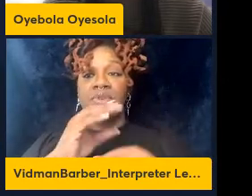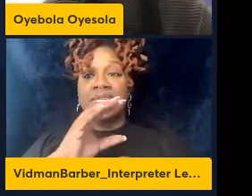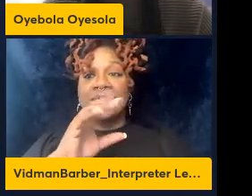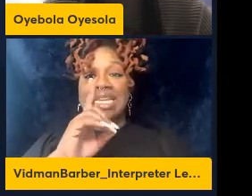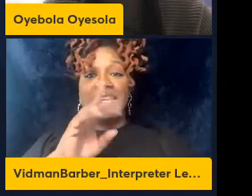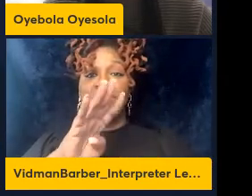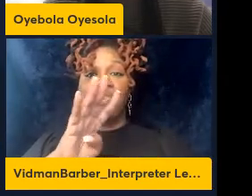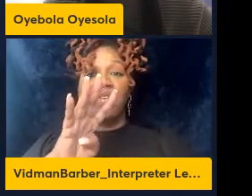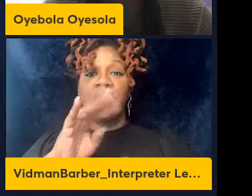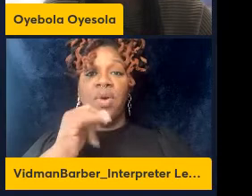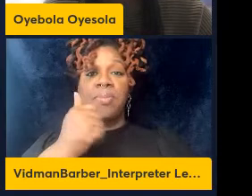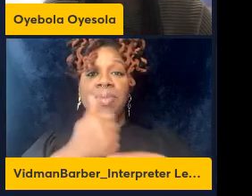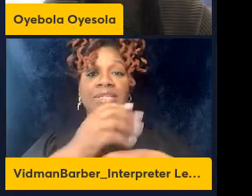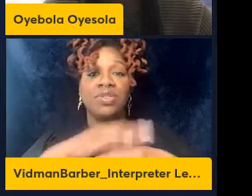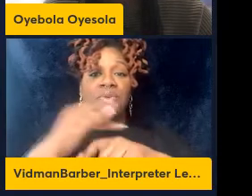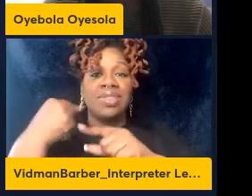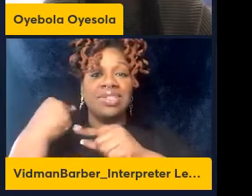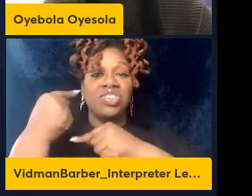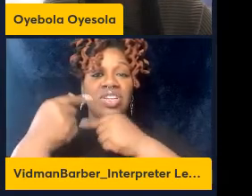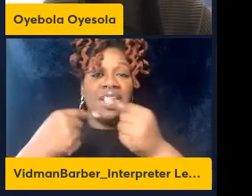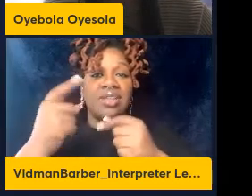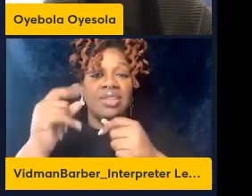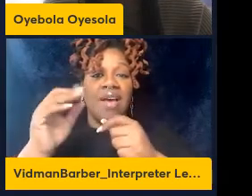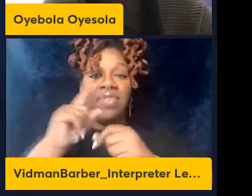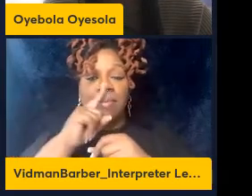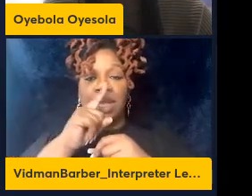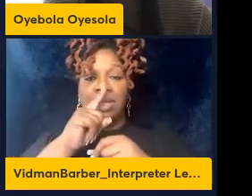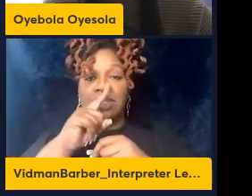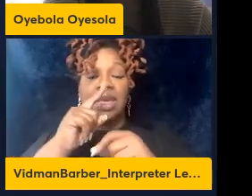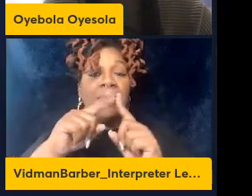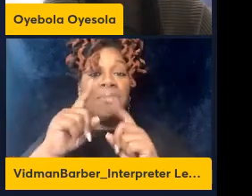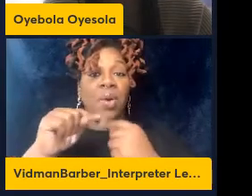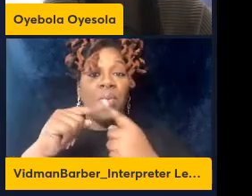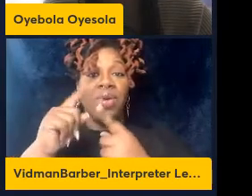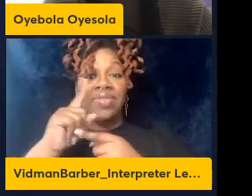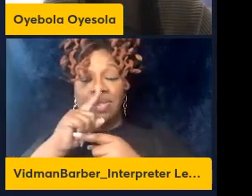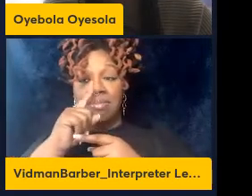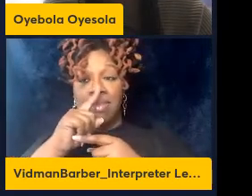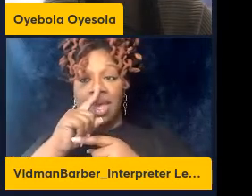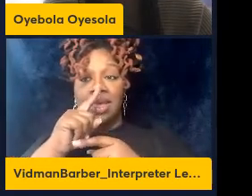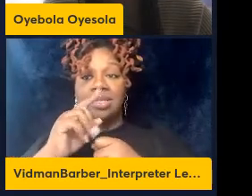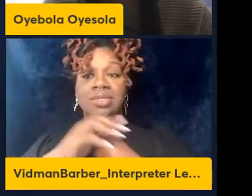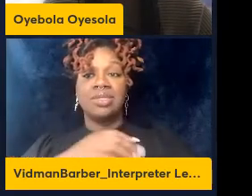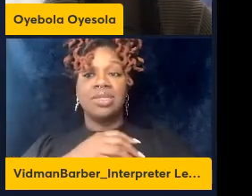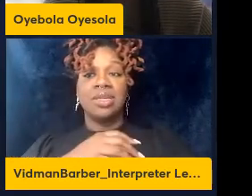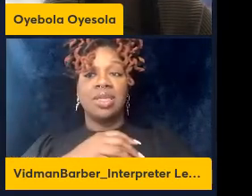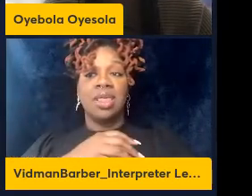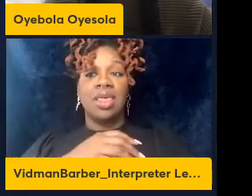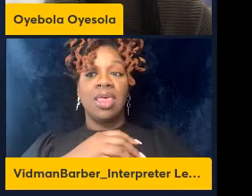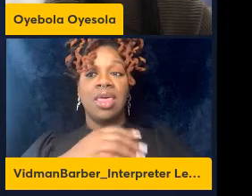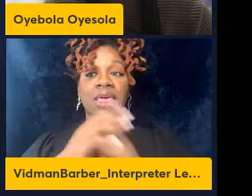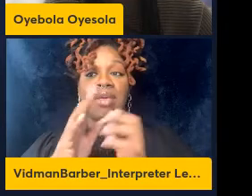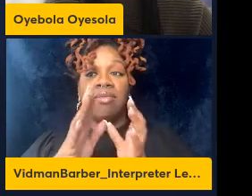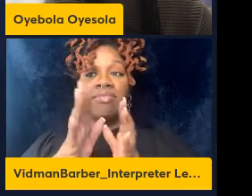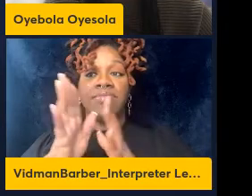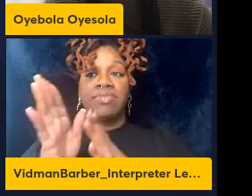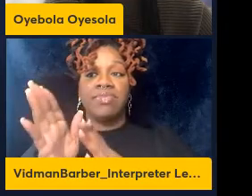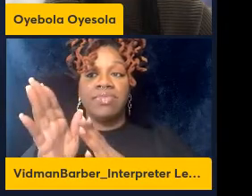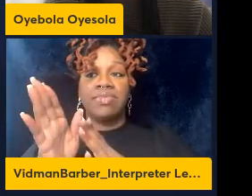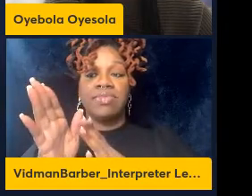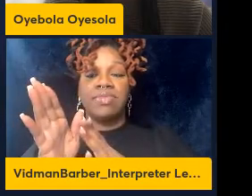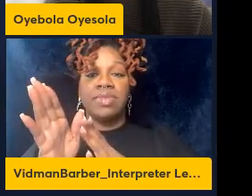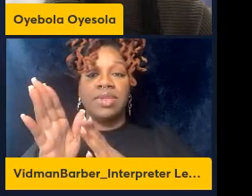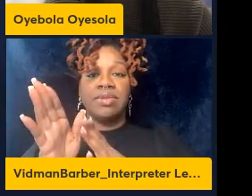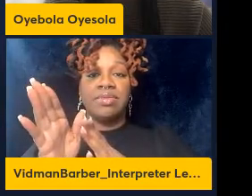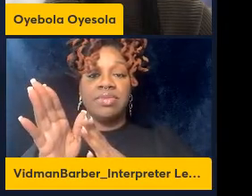on the genotype of the mice but when the mice are rewarded some of these differences are no longer seen especially